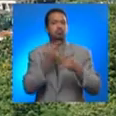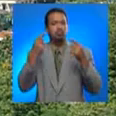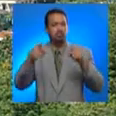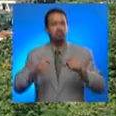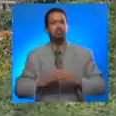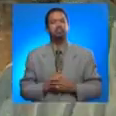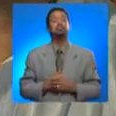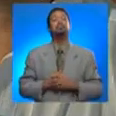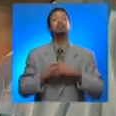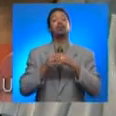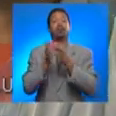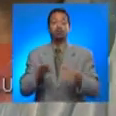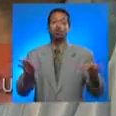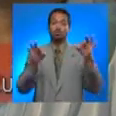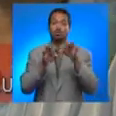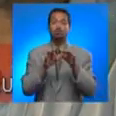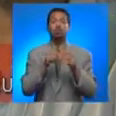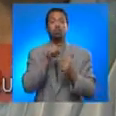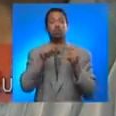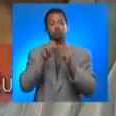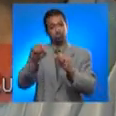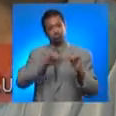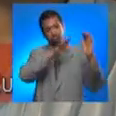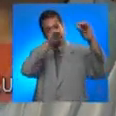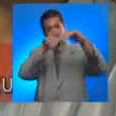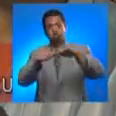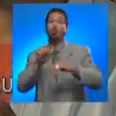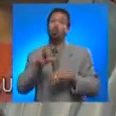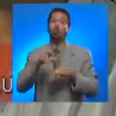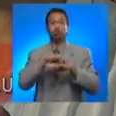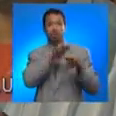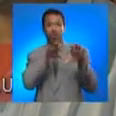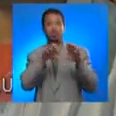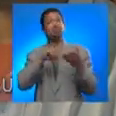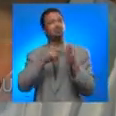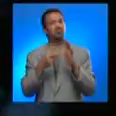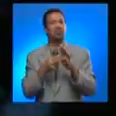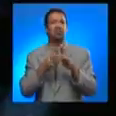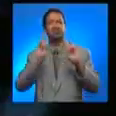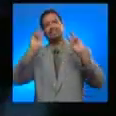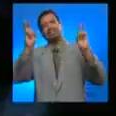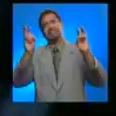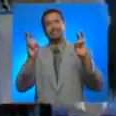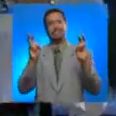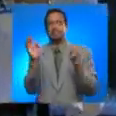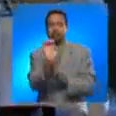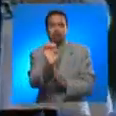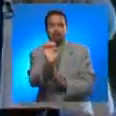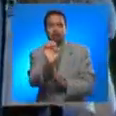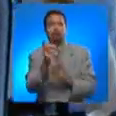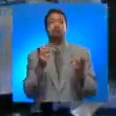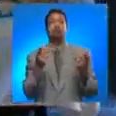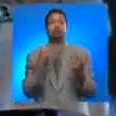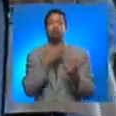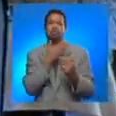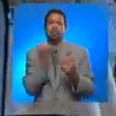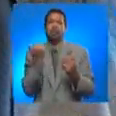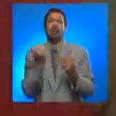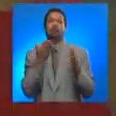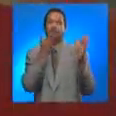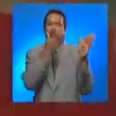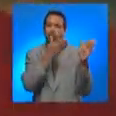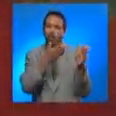It is important to point out that when an earthquake or tsunami occurs, a crisis situation arises.